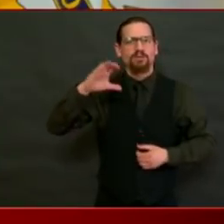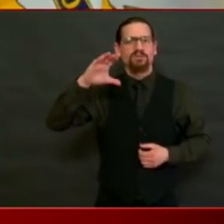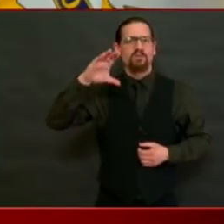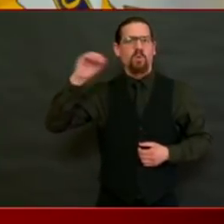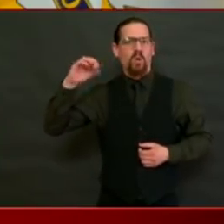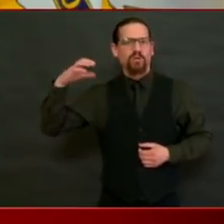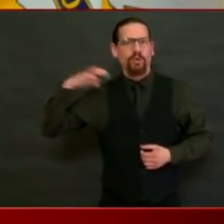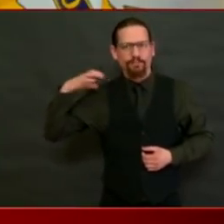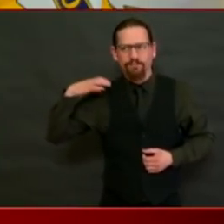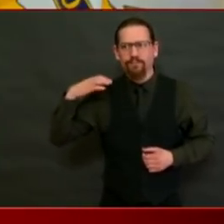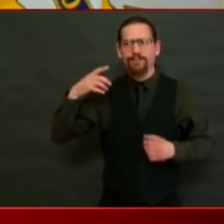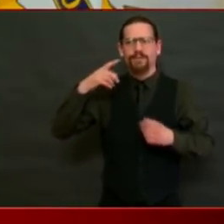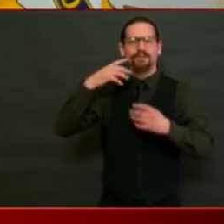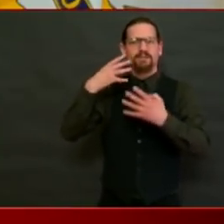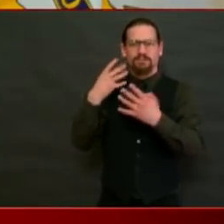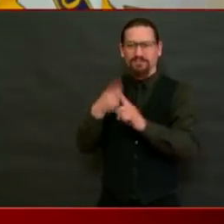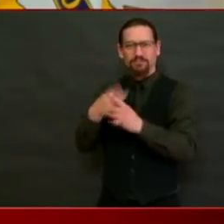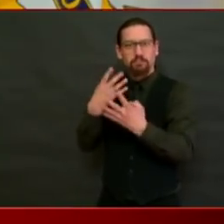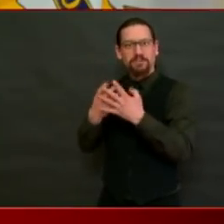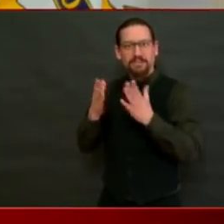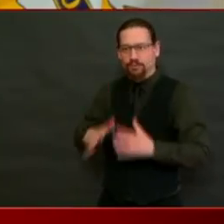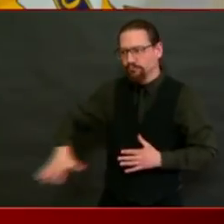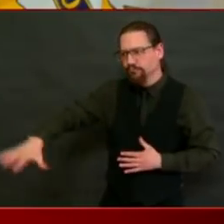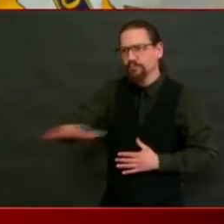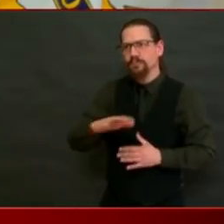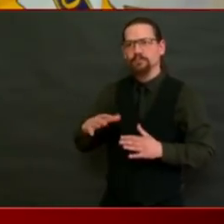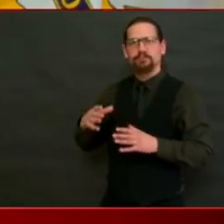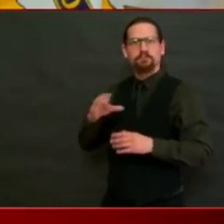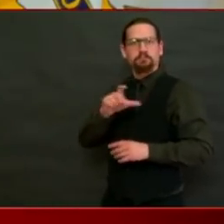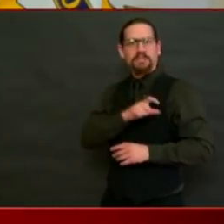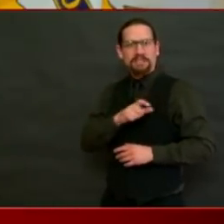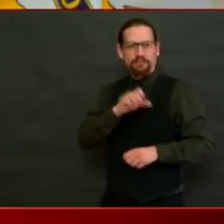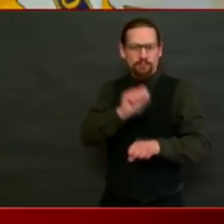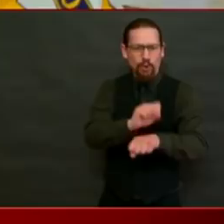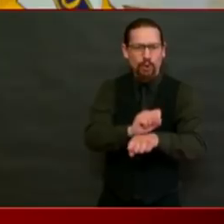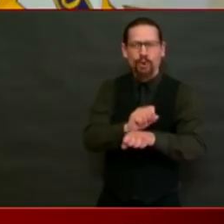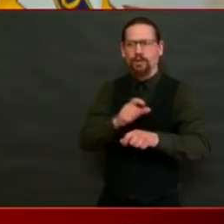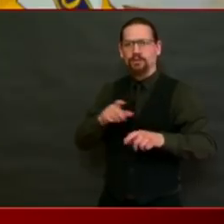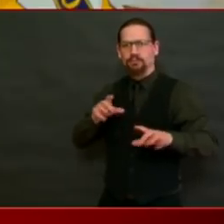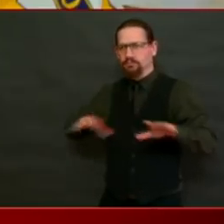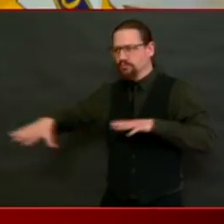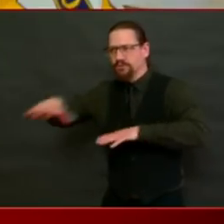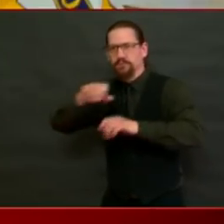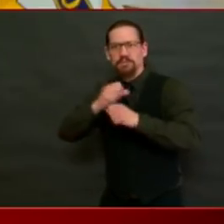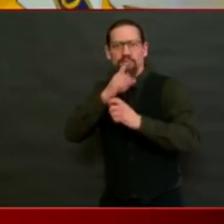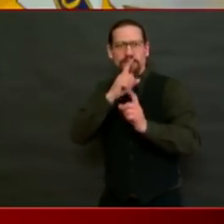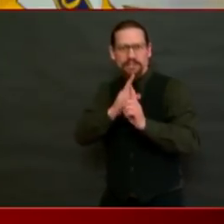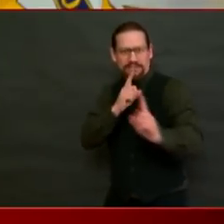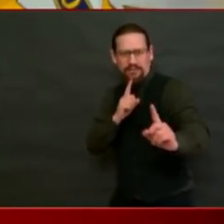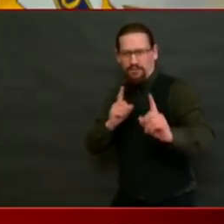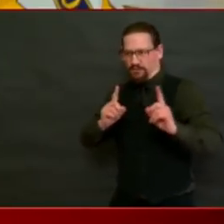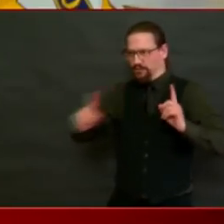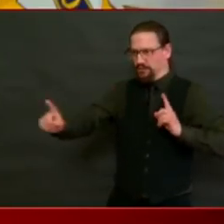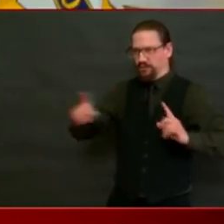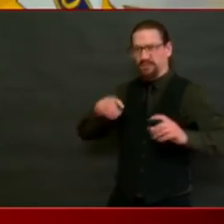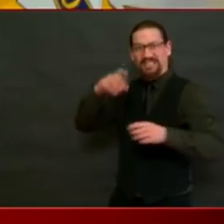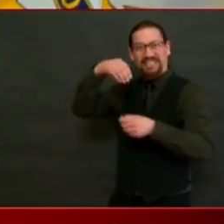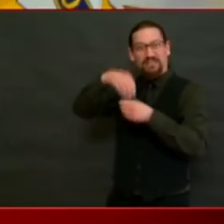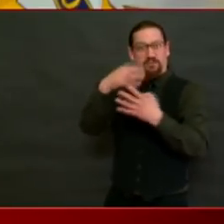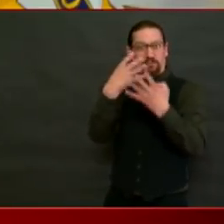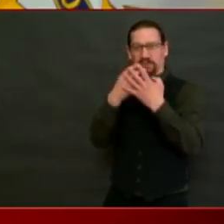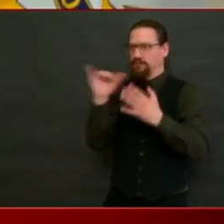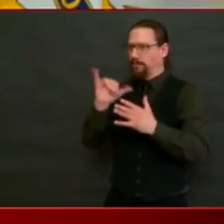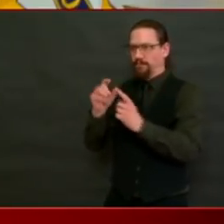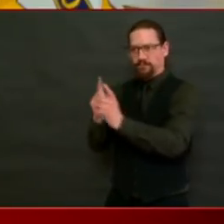give us the opportunity to have better social distancing there. We've increased our cleaning. So I would say